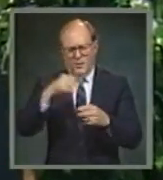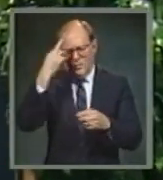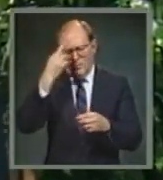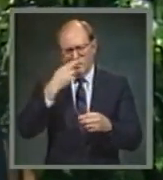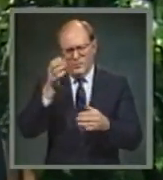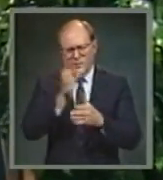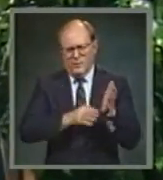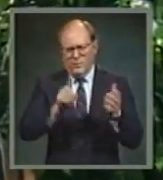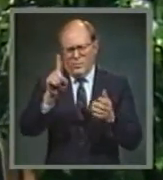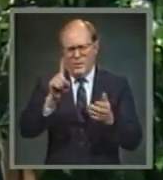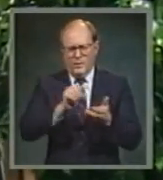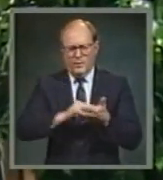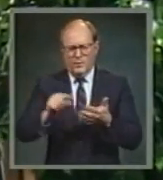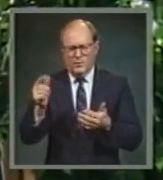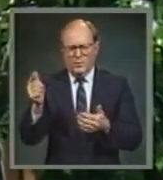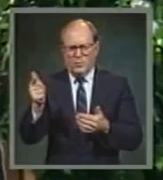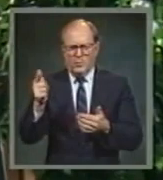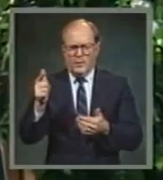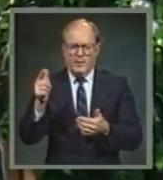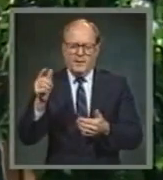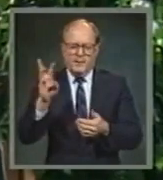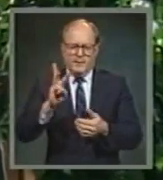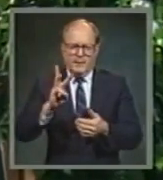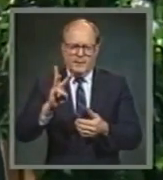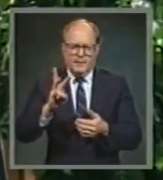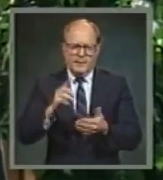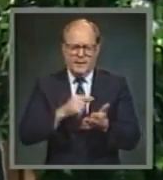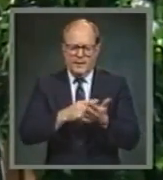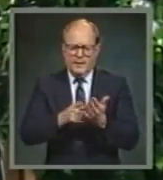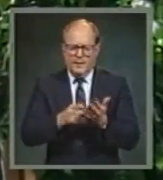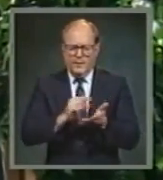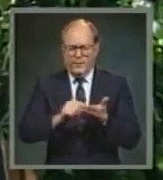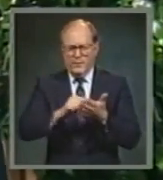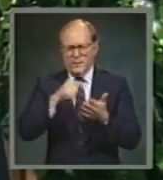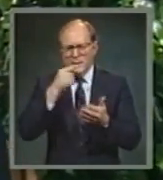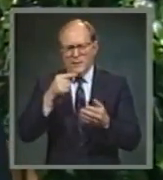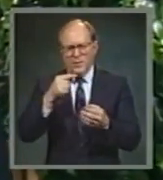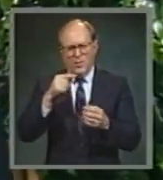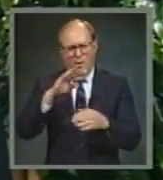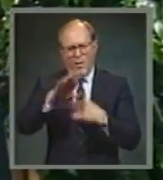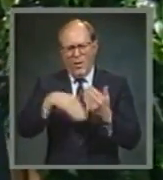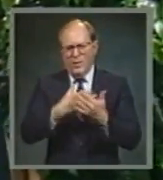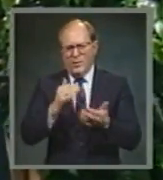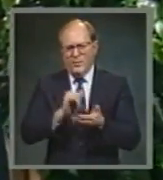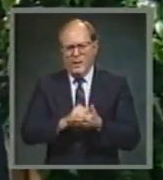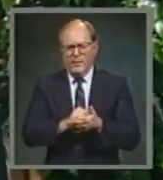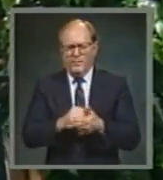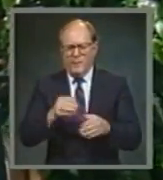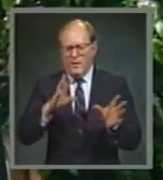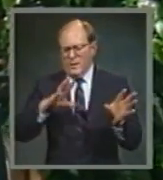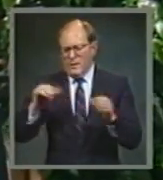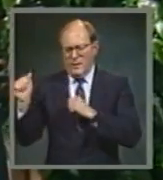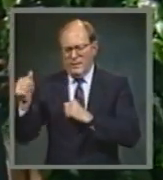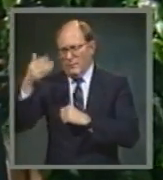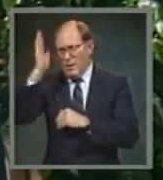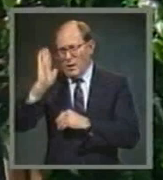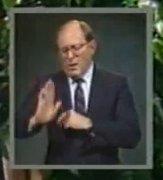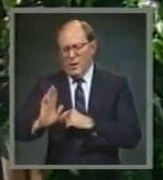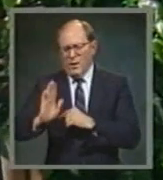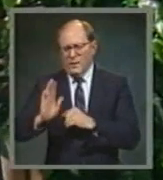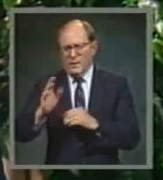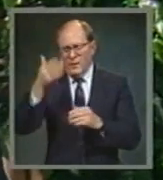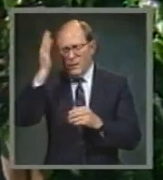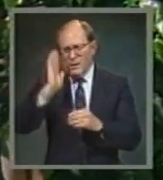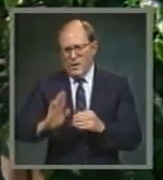verses 26 and 27, these verses say, Of those who have forsaken God, that God has given them